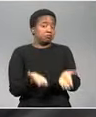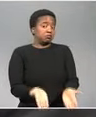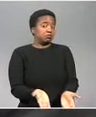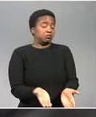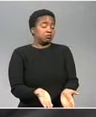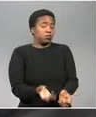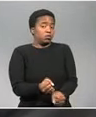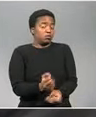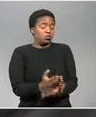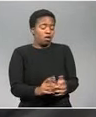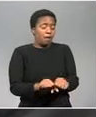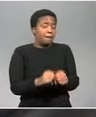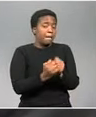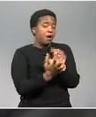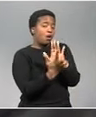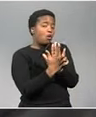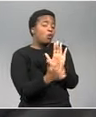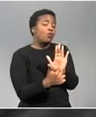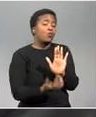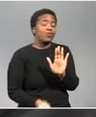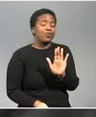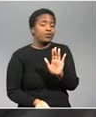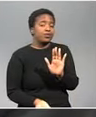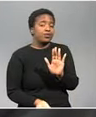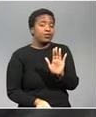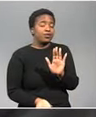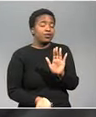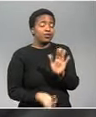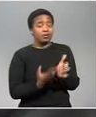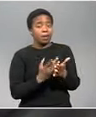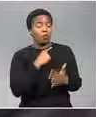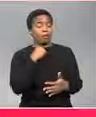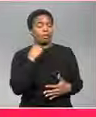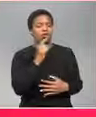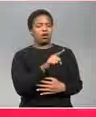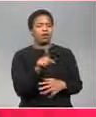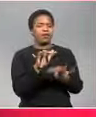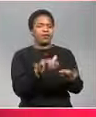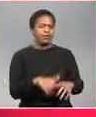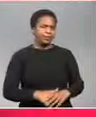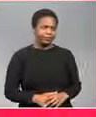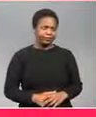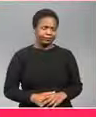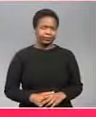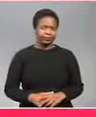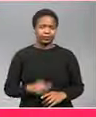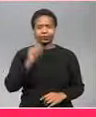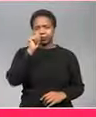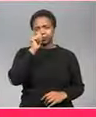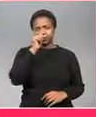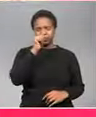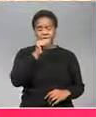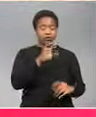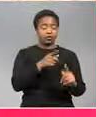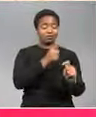subvert their law and of course kill members of Abbas Lalibasem relations between the shack dwellers